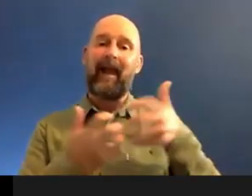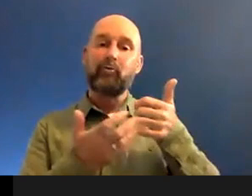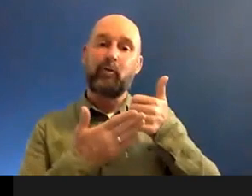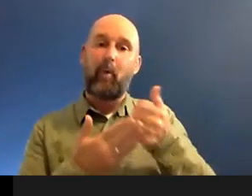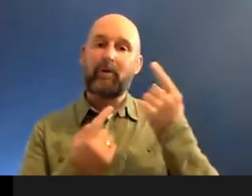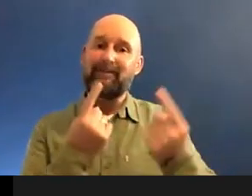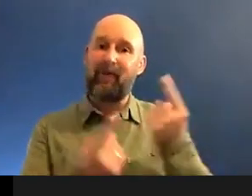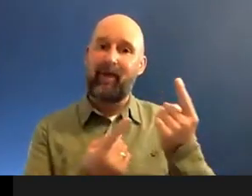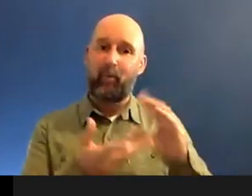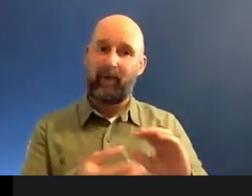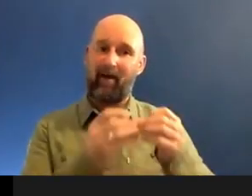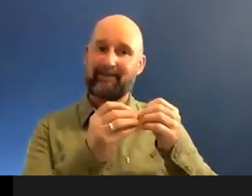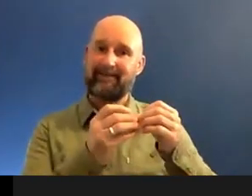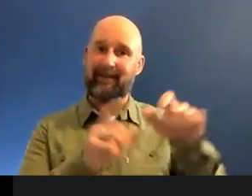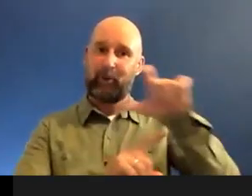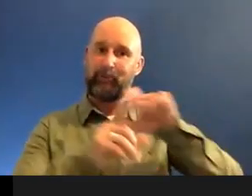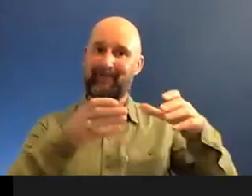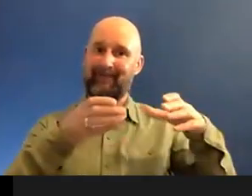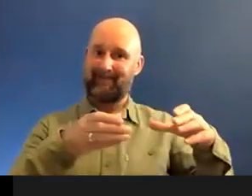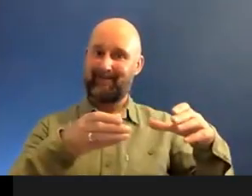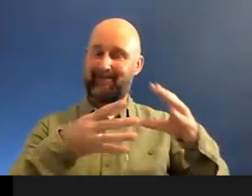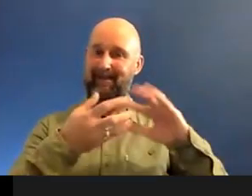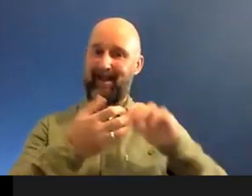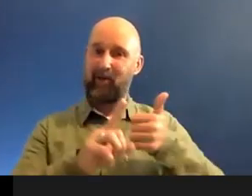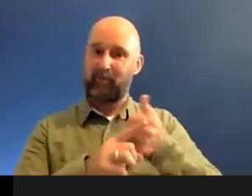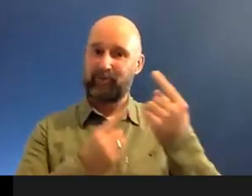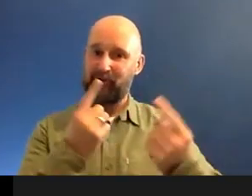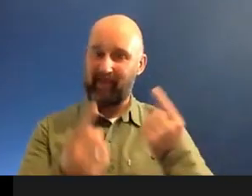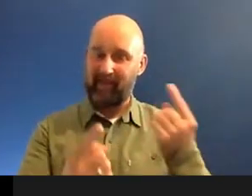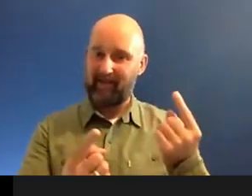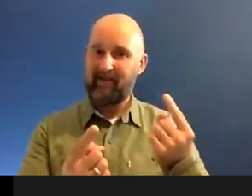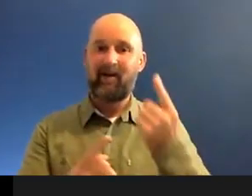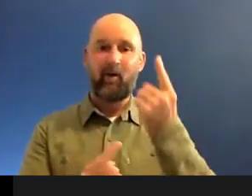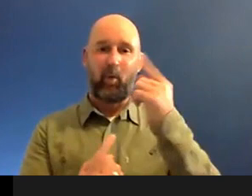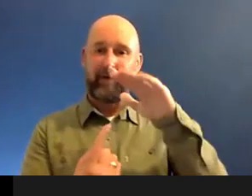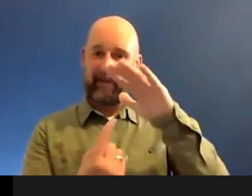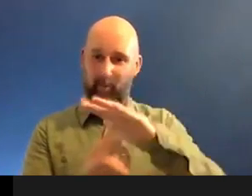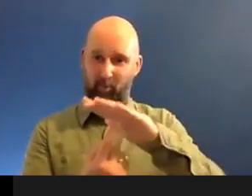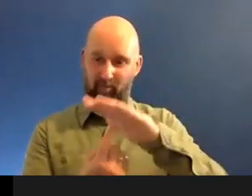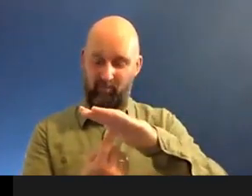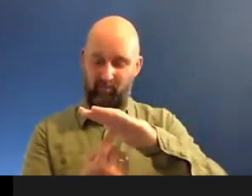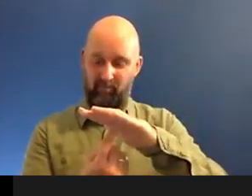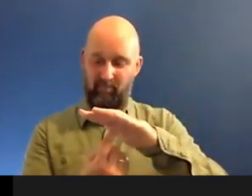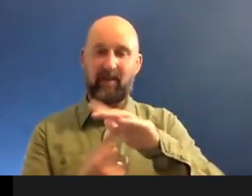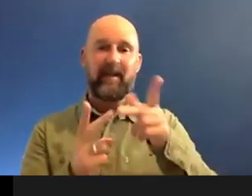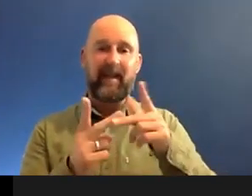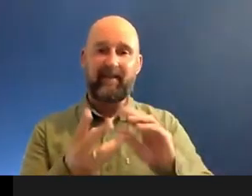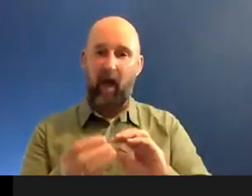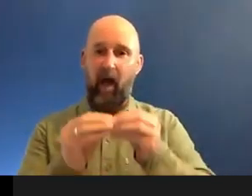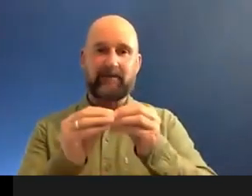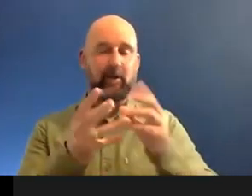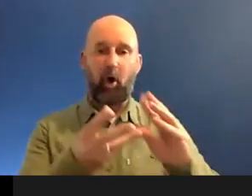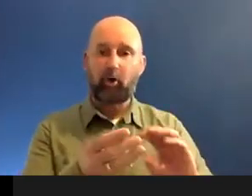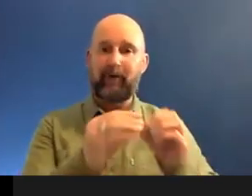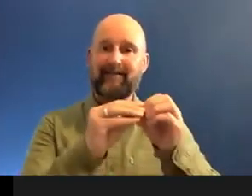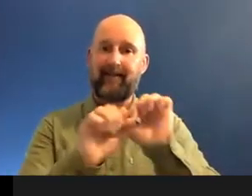in the artist world. Um, if, um, one of the most important things, if you have an artist or creative or someone in the